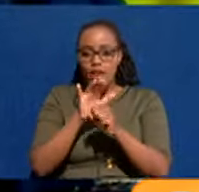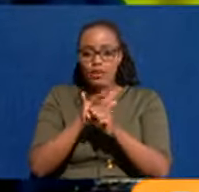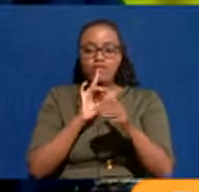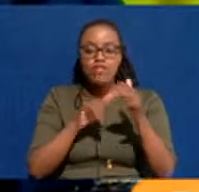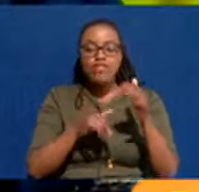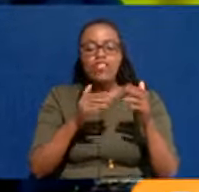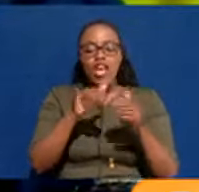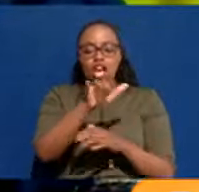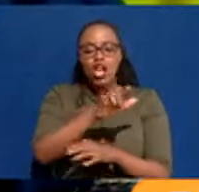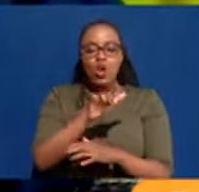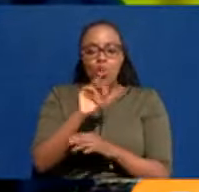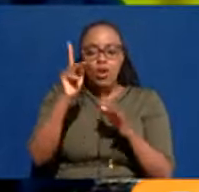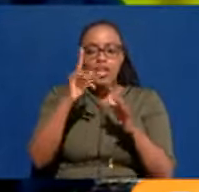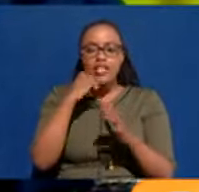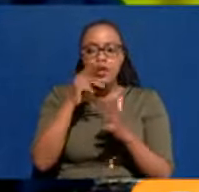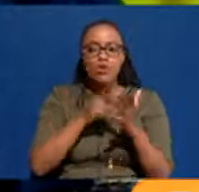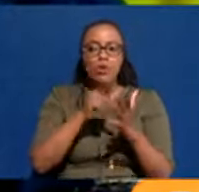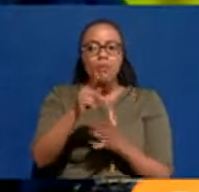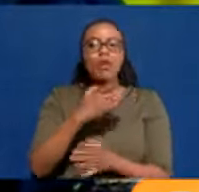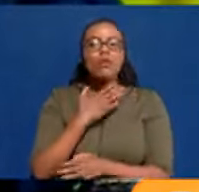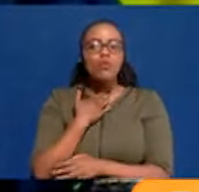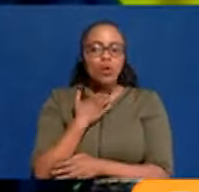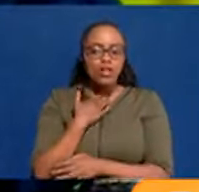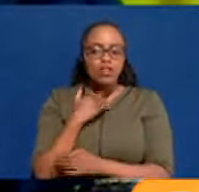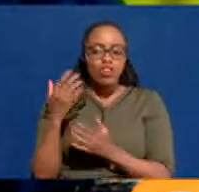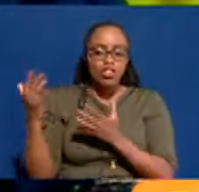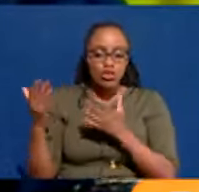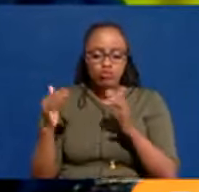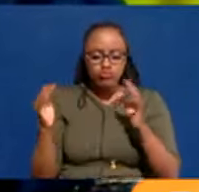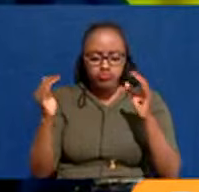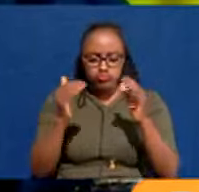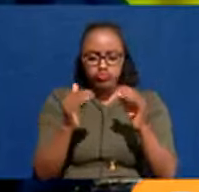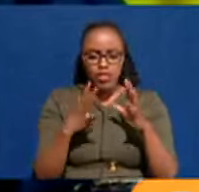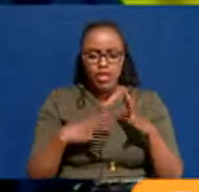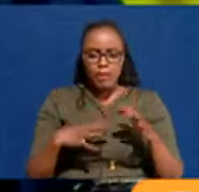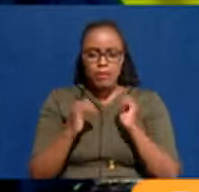normal Muanainchi who wants to pay. So bring these people together.